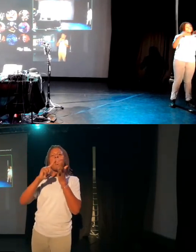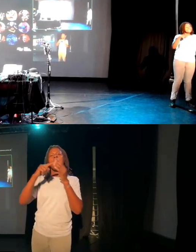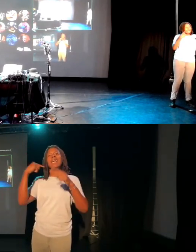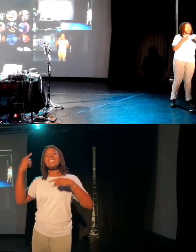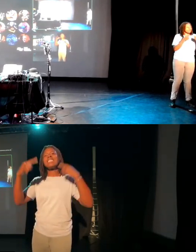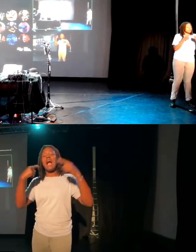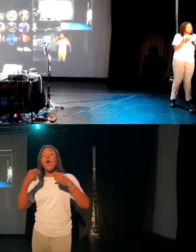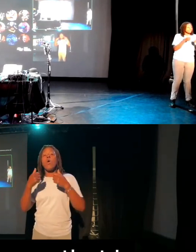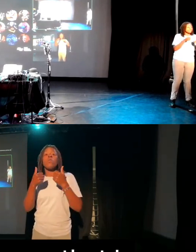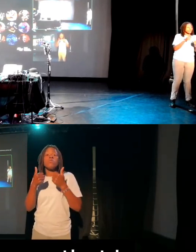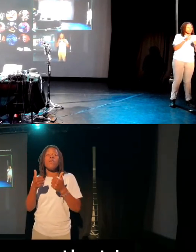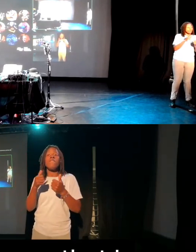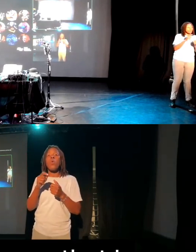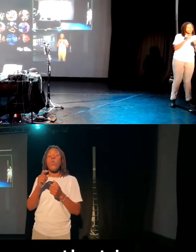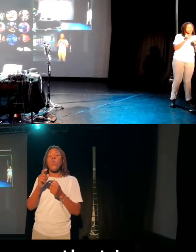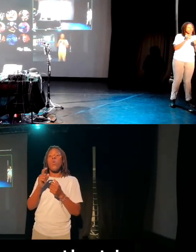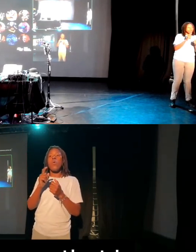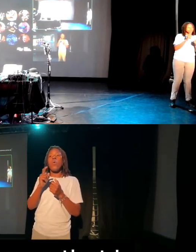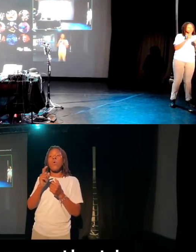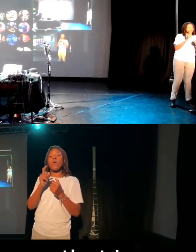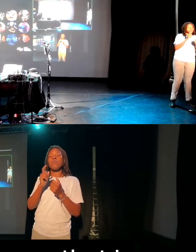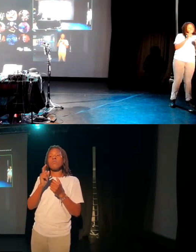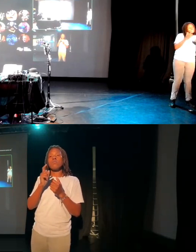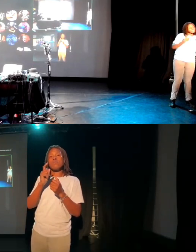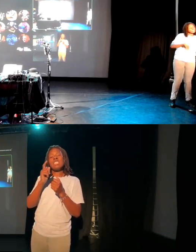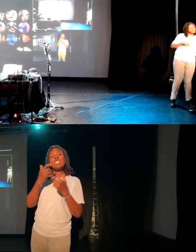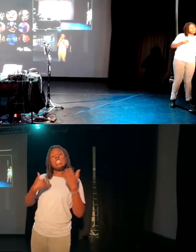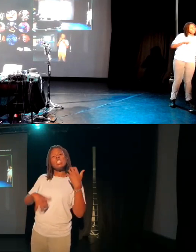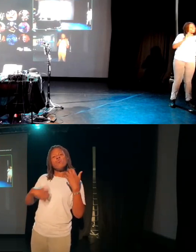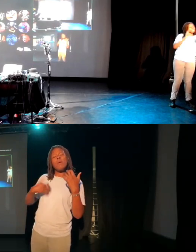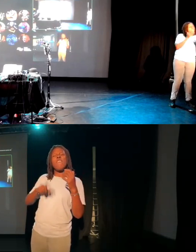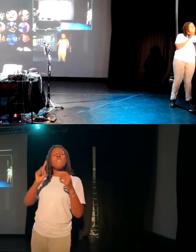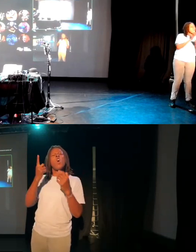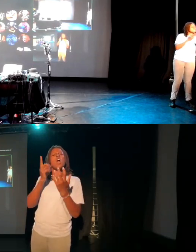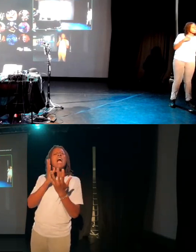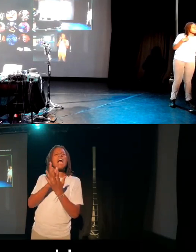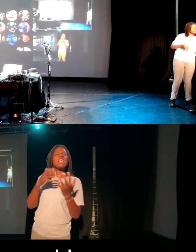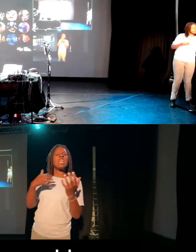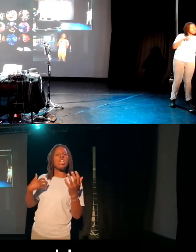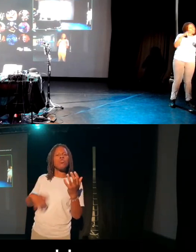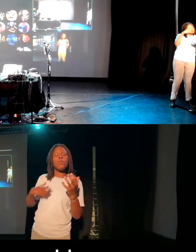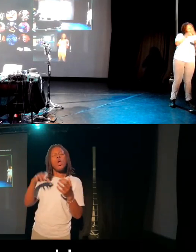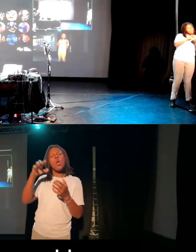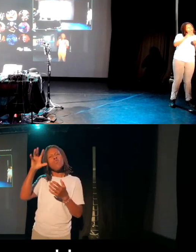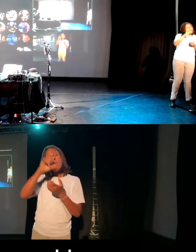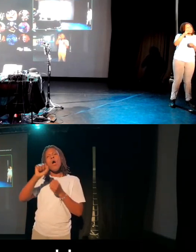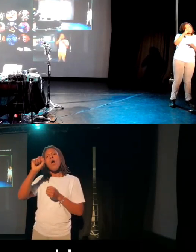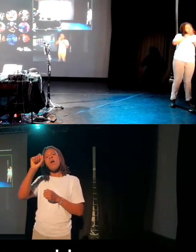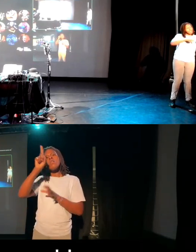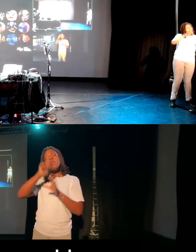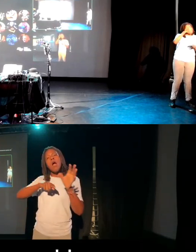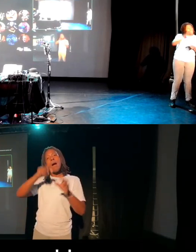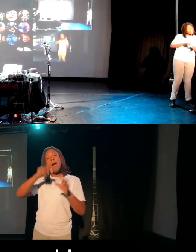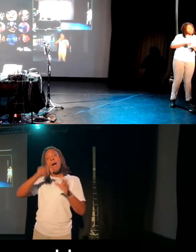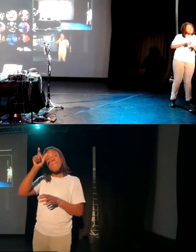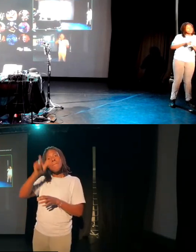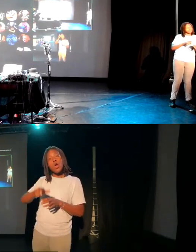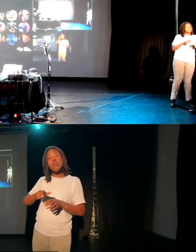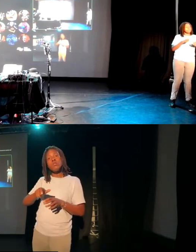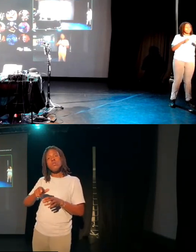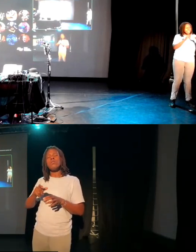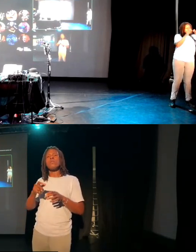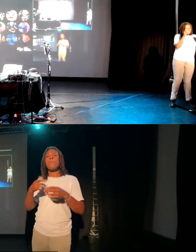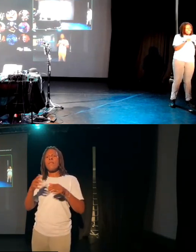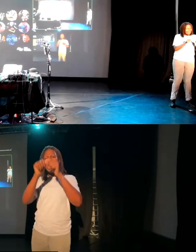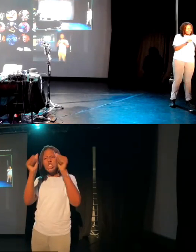instruments. And I noticed that when the young person that I based this on was playing it, he put all the shapes down one by one. And he'd go, right, okay,